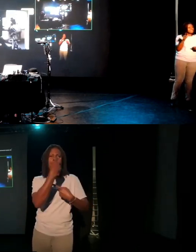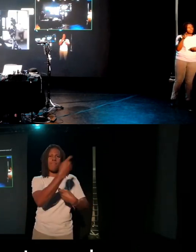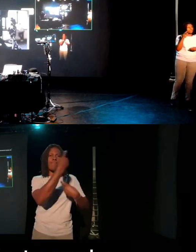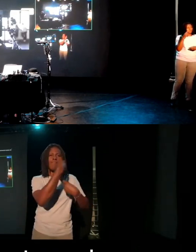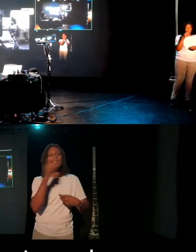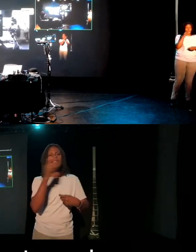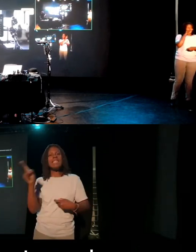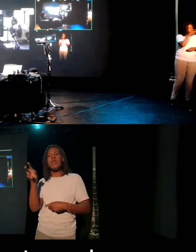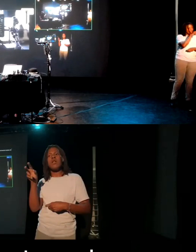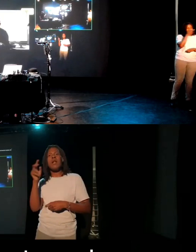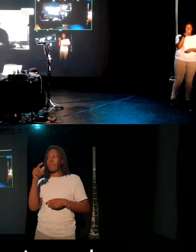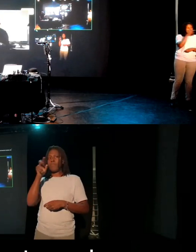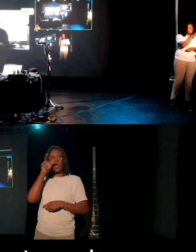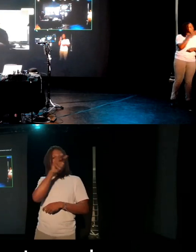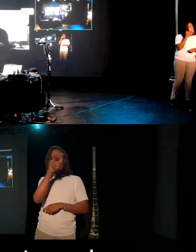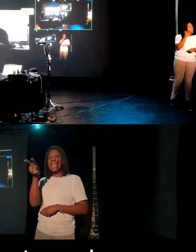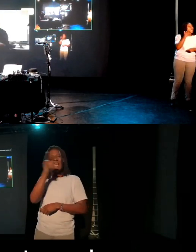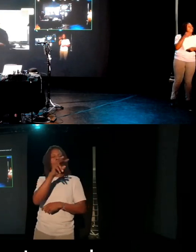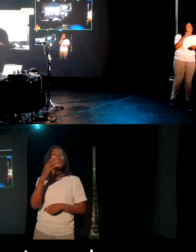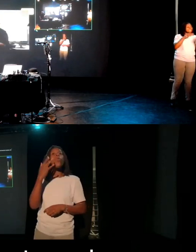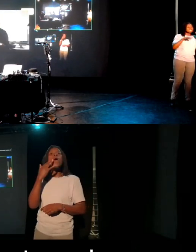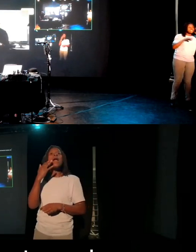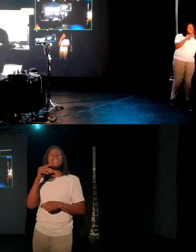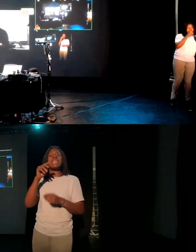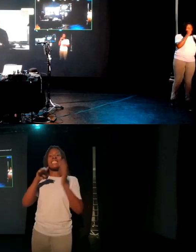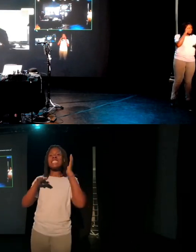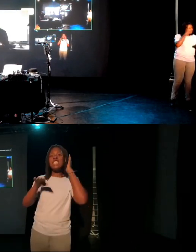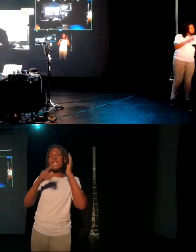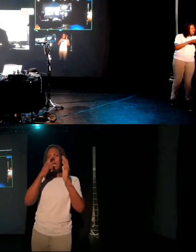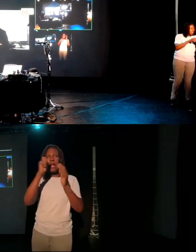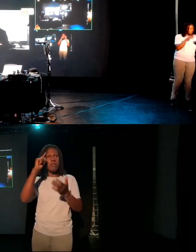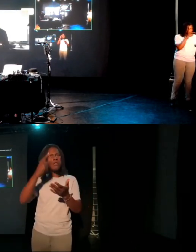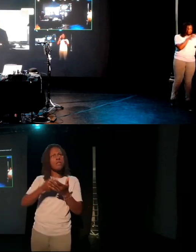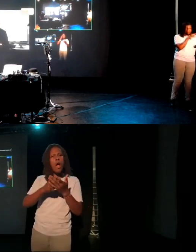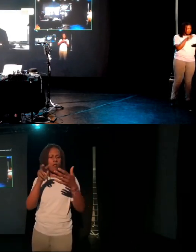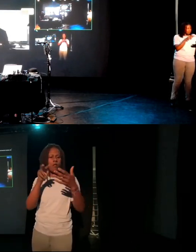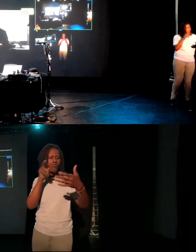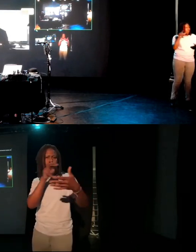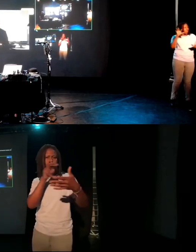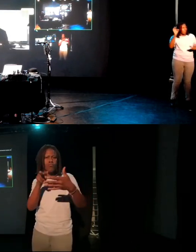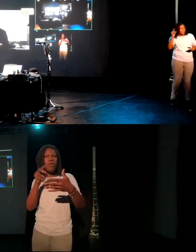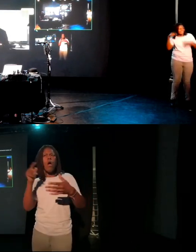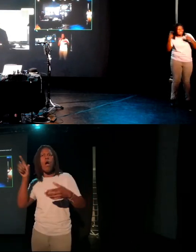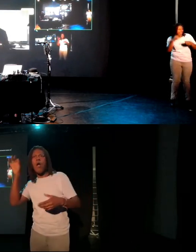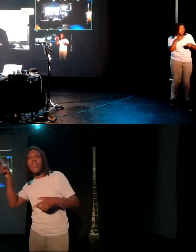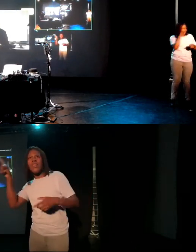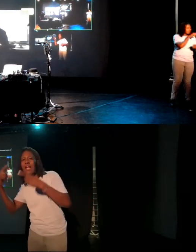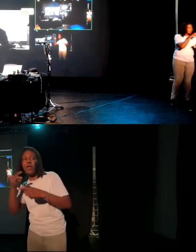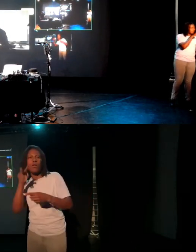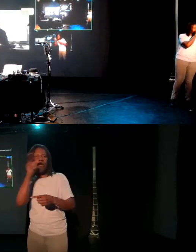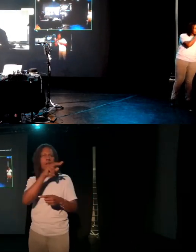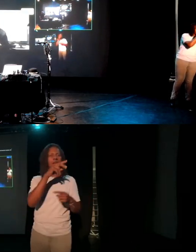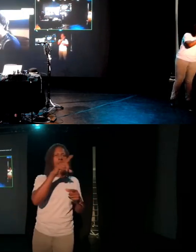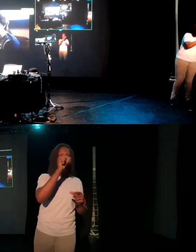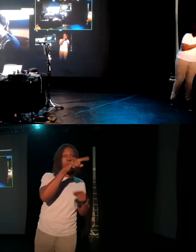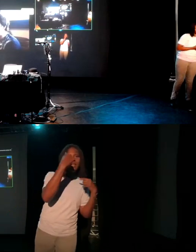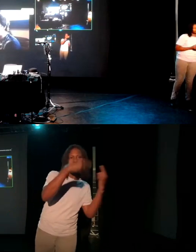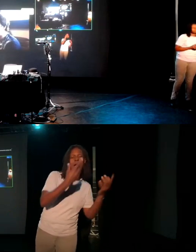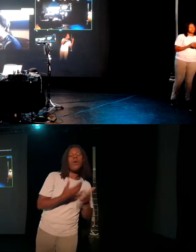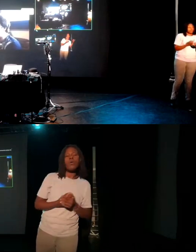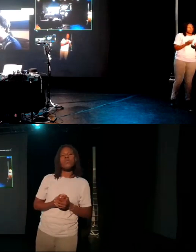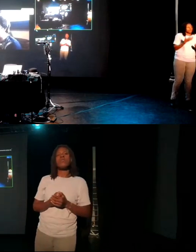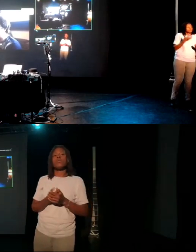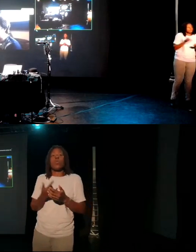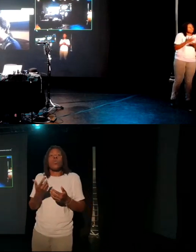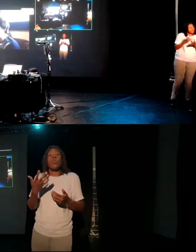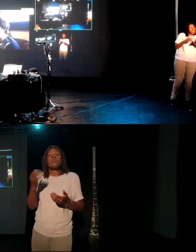looking, and when Andy's DJing he's then able to make choices on the screen. My goal was to get Andy to a point where he can engage in music and enjoy